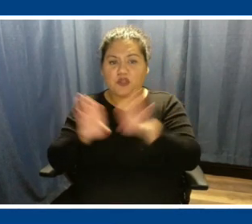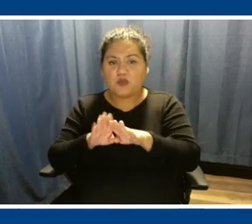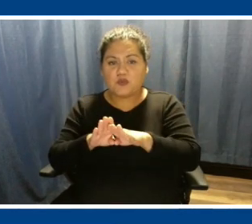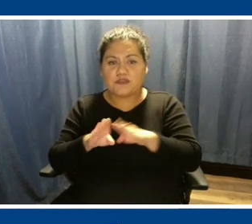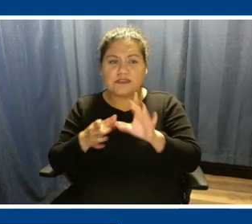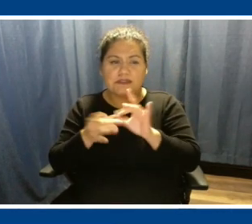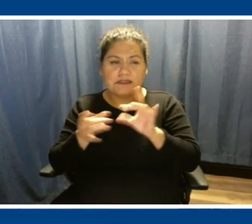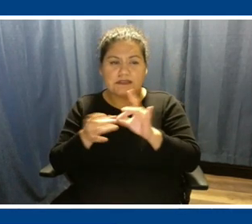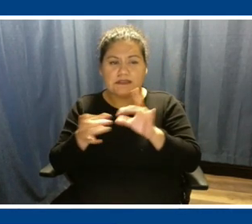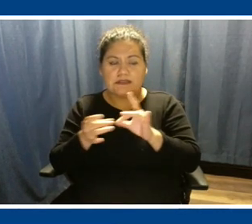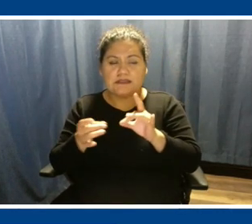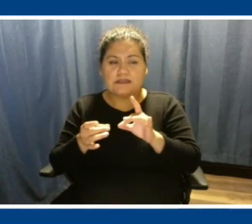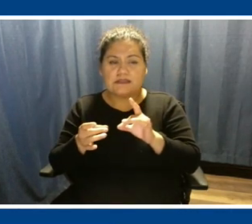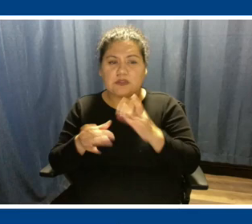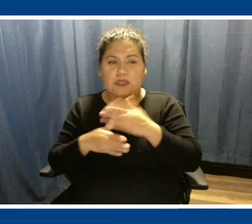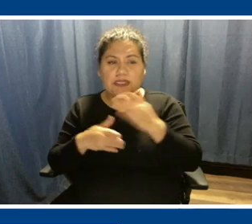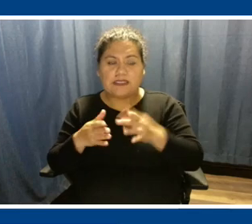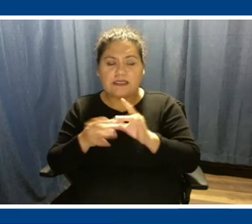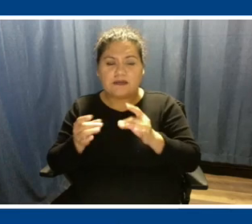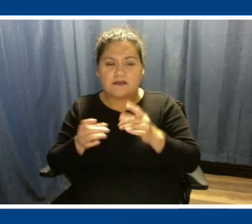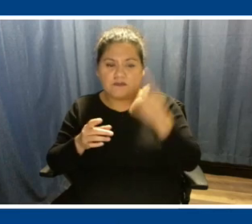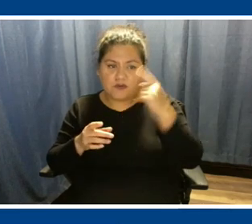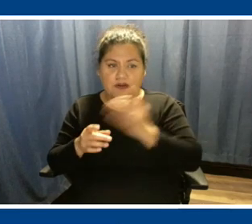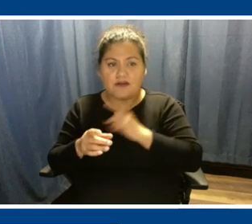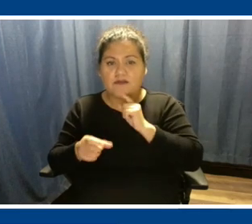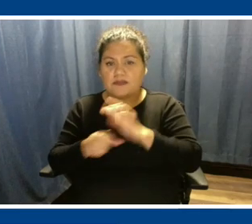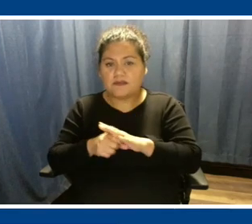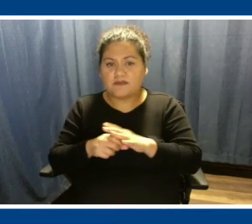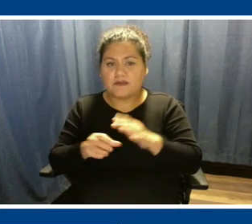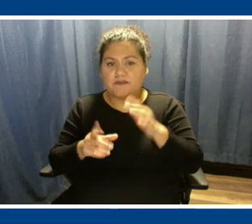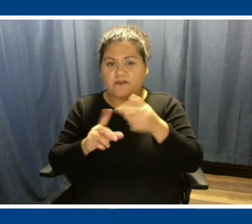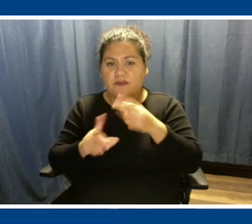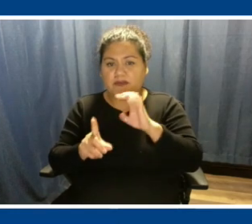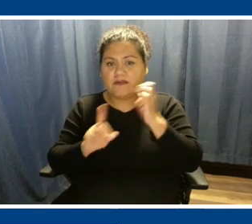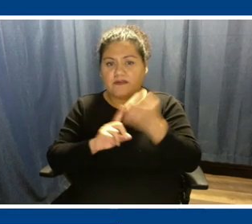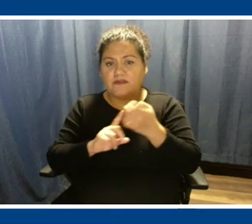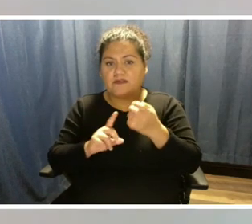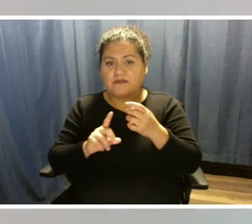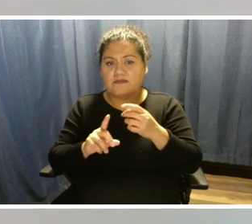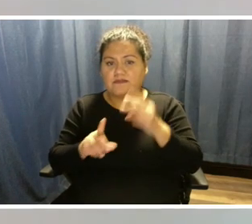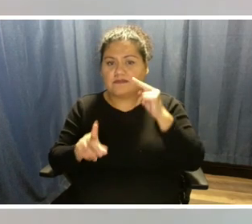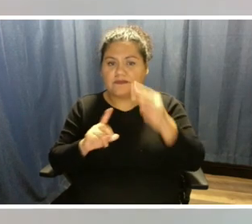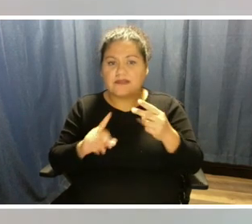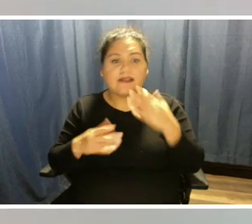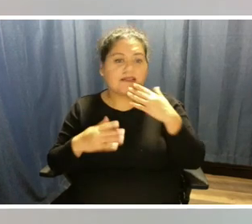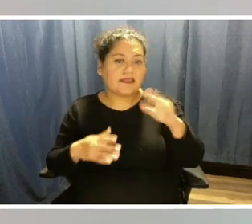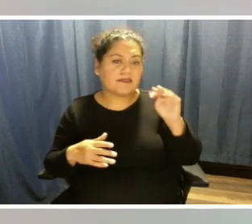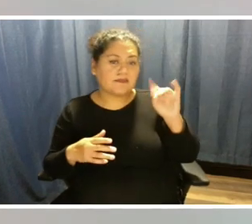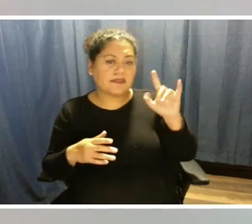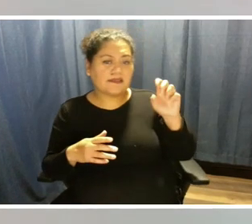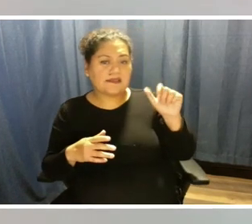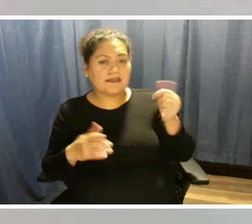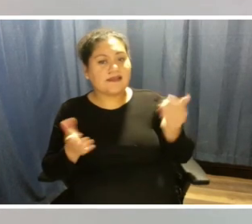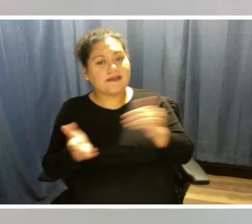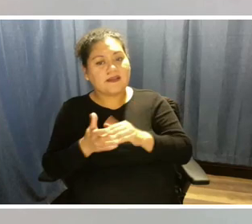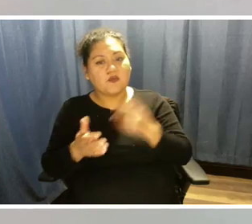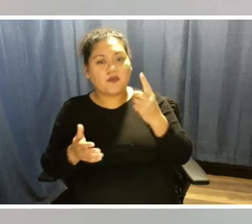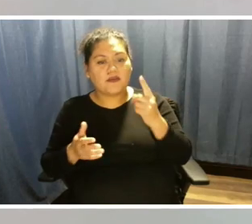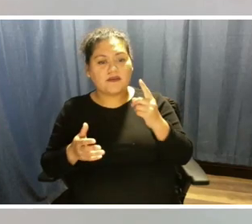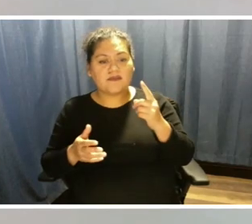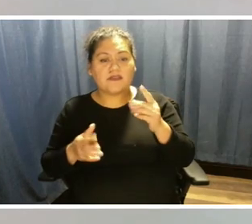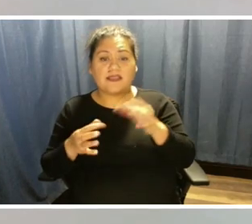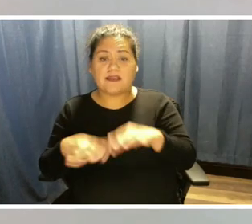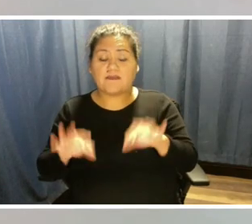commitment from an environmental standpoint. All right. Thanks, Melissa. Yes. So again, one of the important